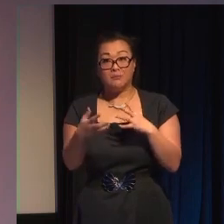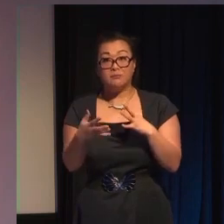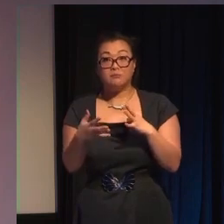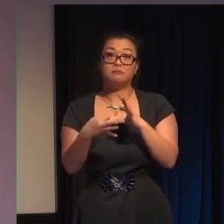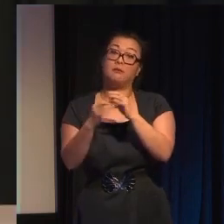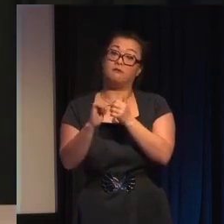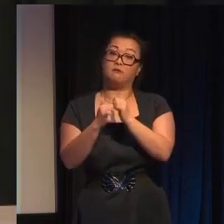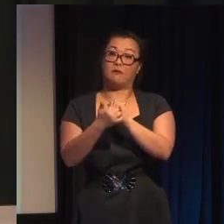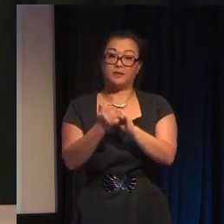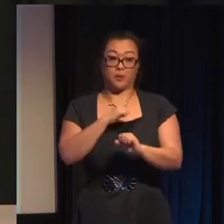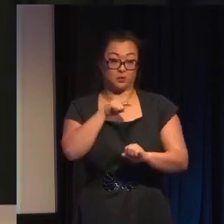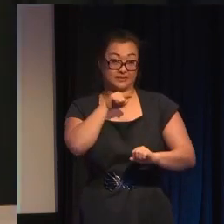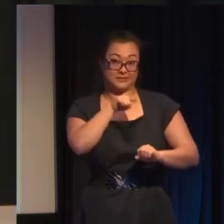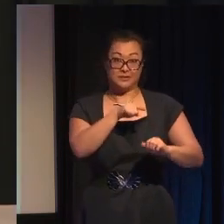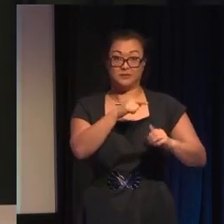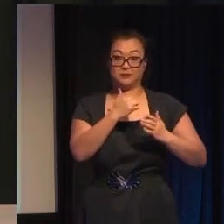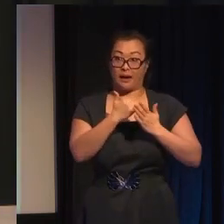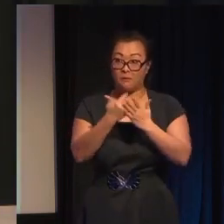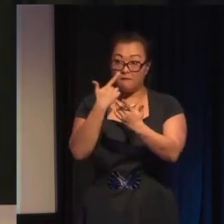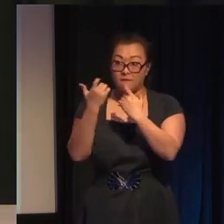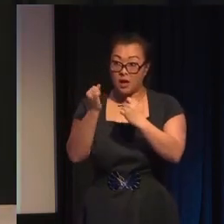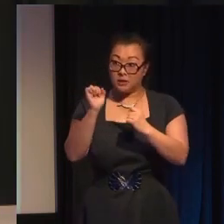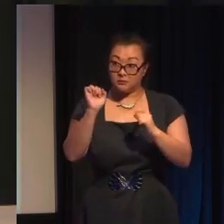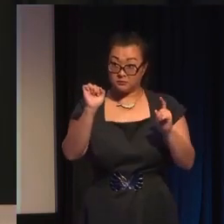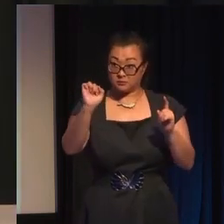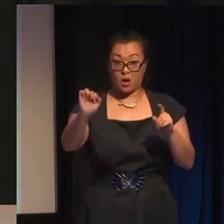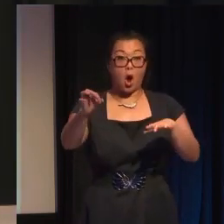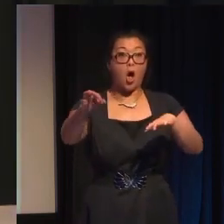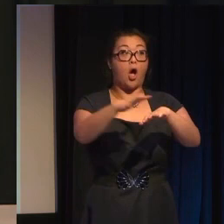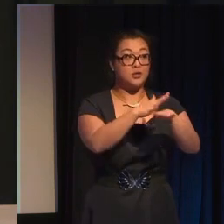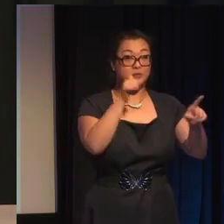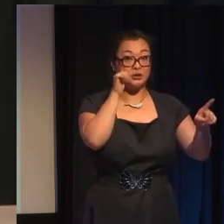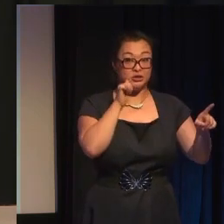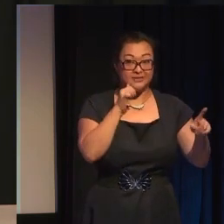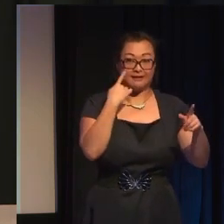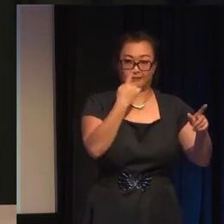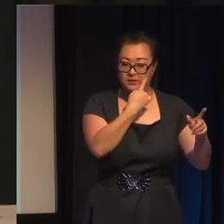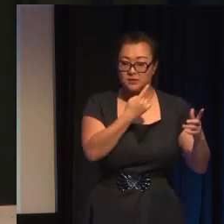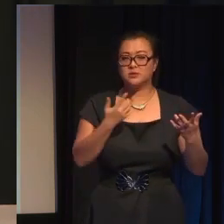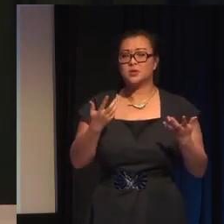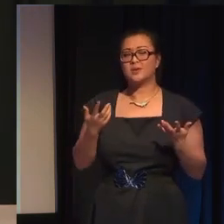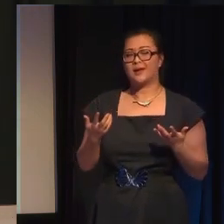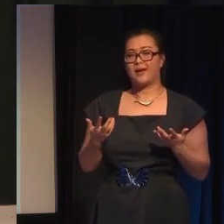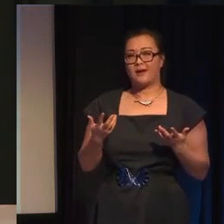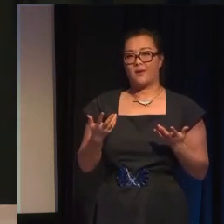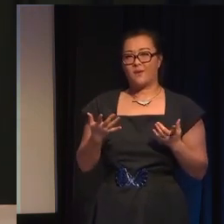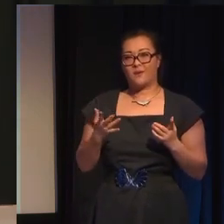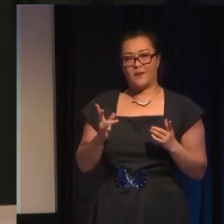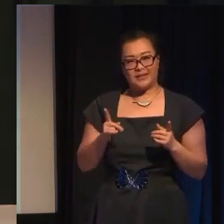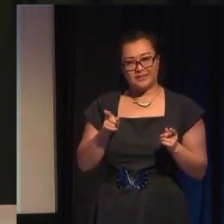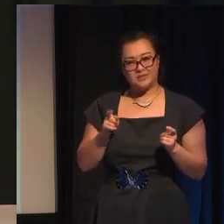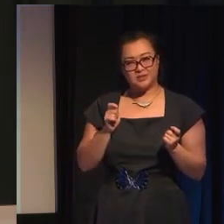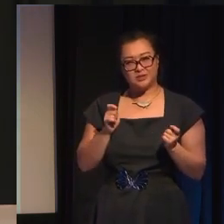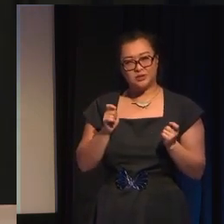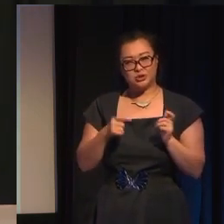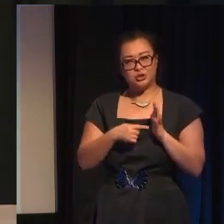legally secure a divorce so this conveyed again how the lopsided laws of this society oppressed women